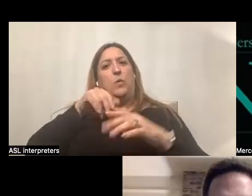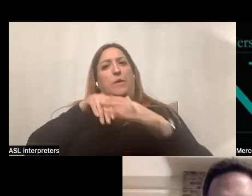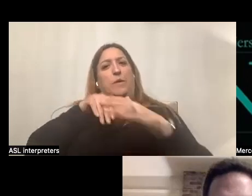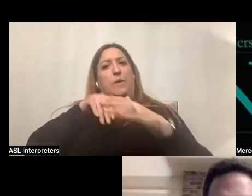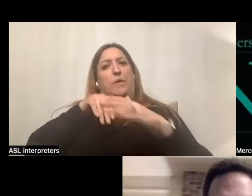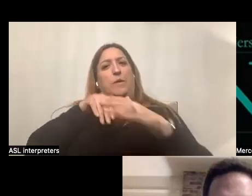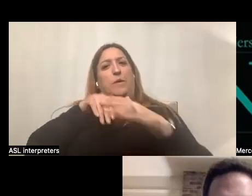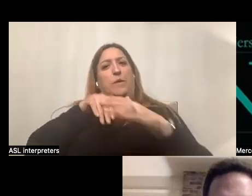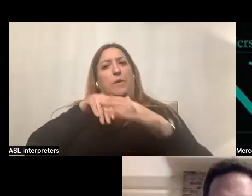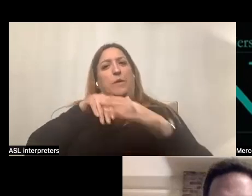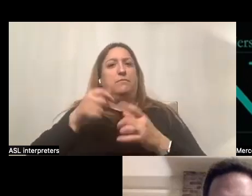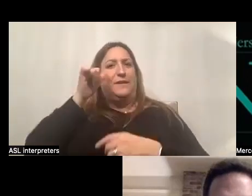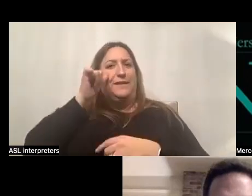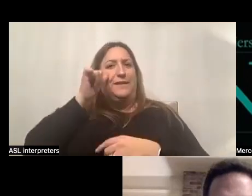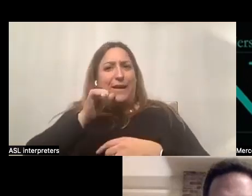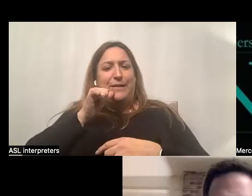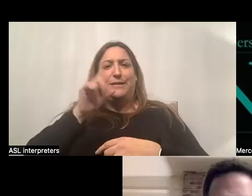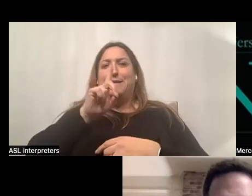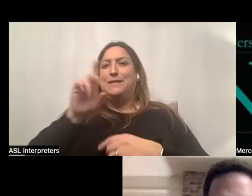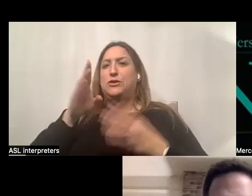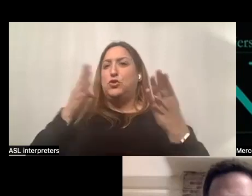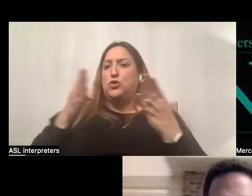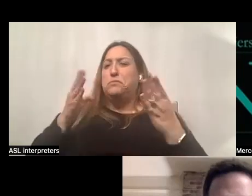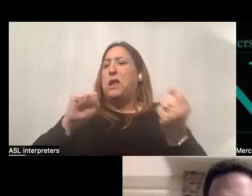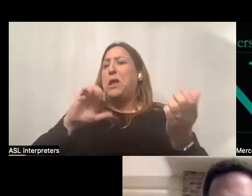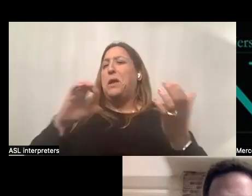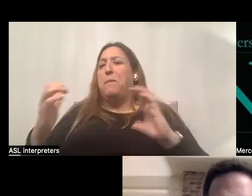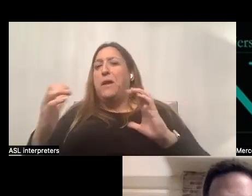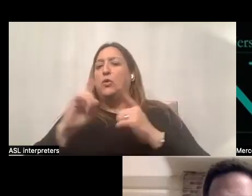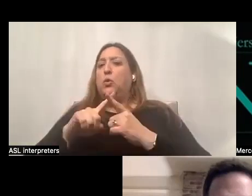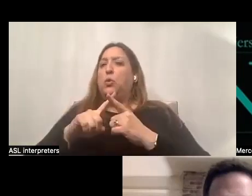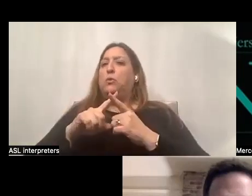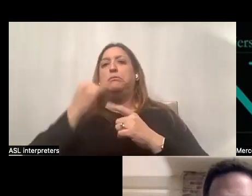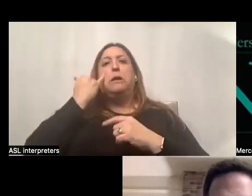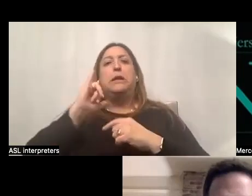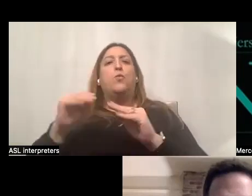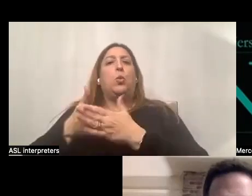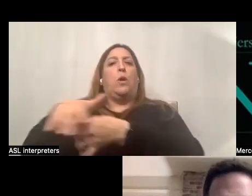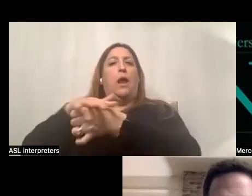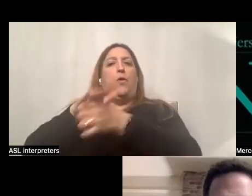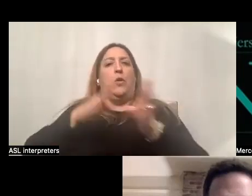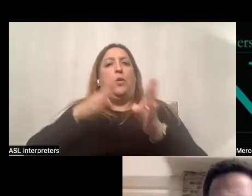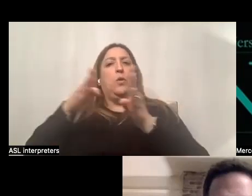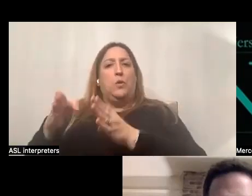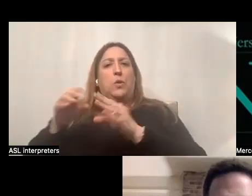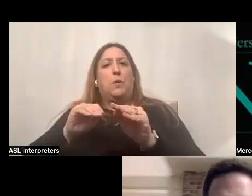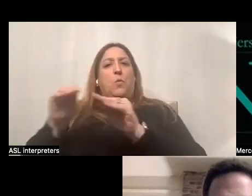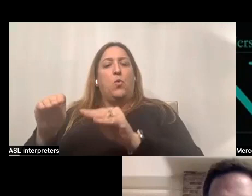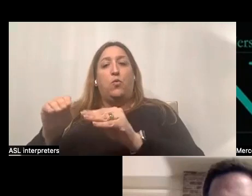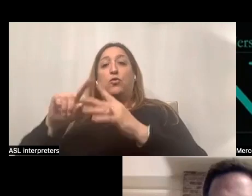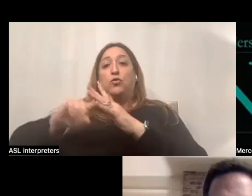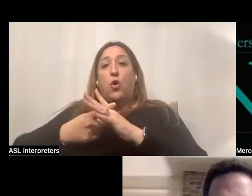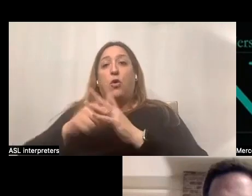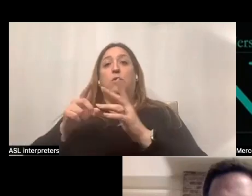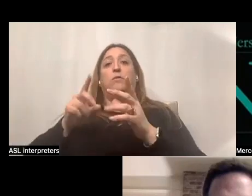can kind of be compared to kind of moving into a new neighborhood. So when you, when you start using division services, you have to